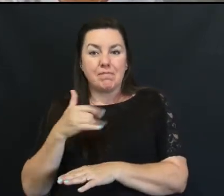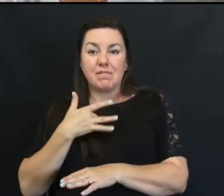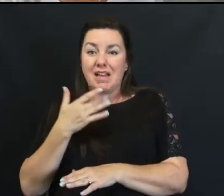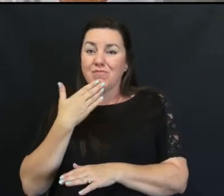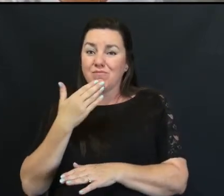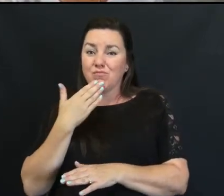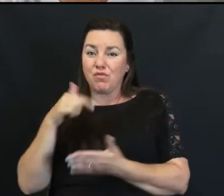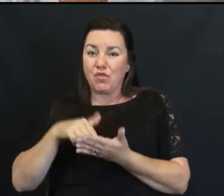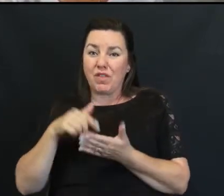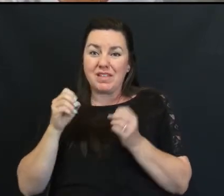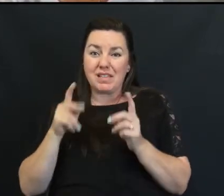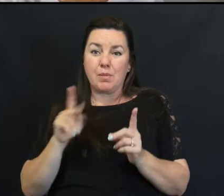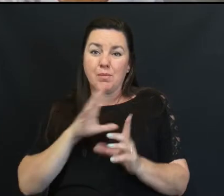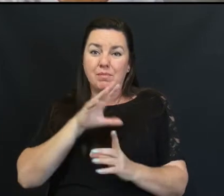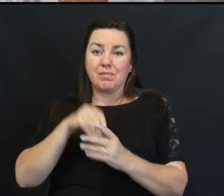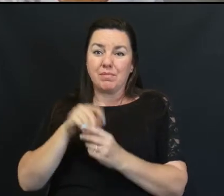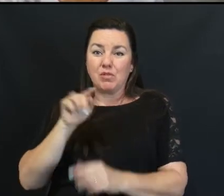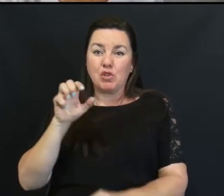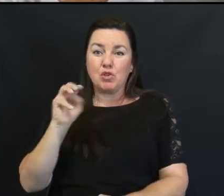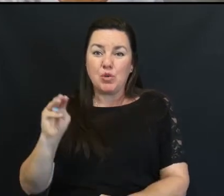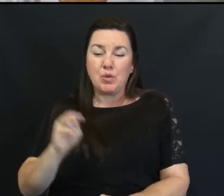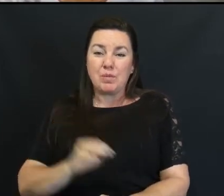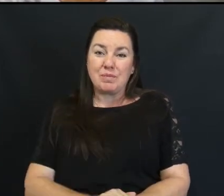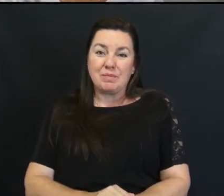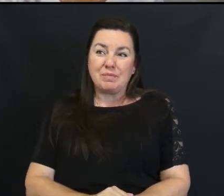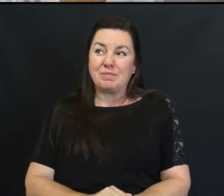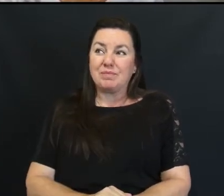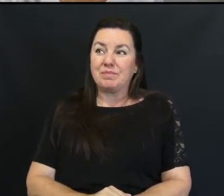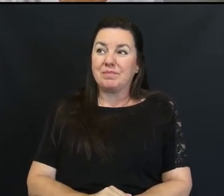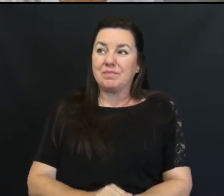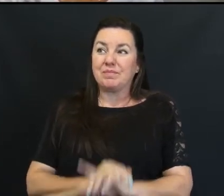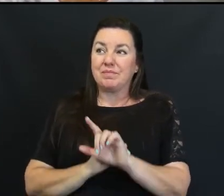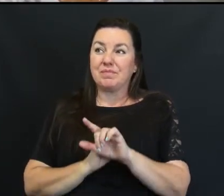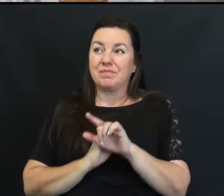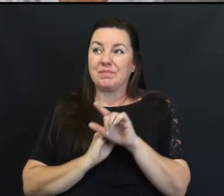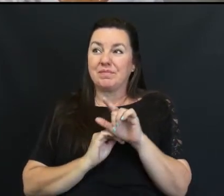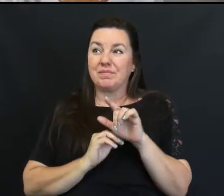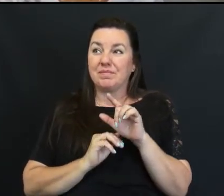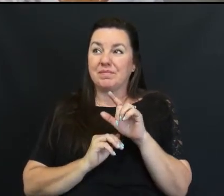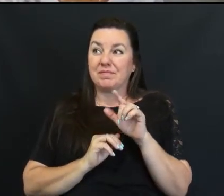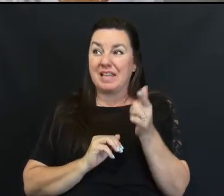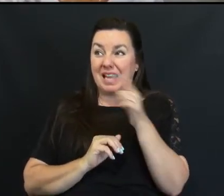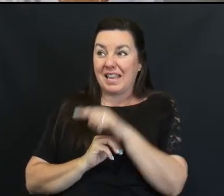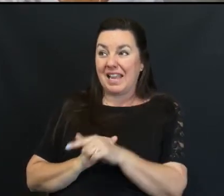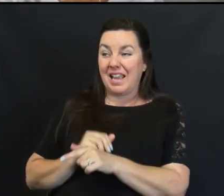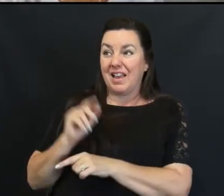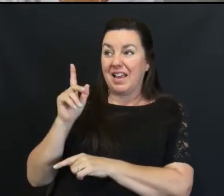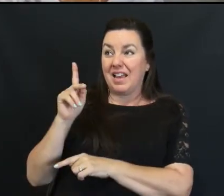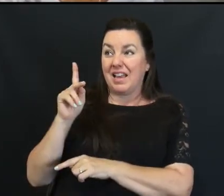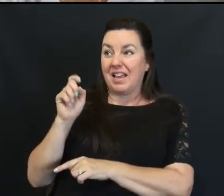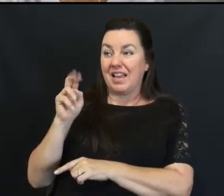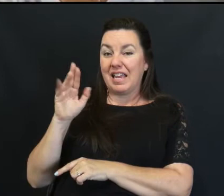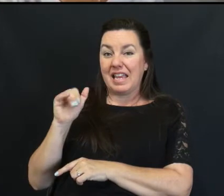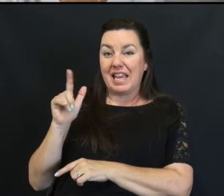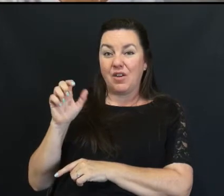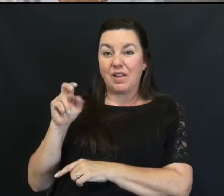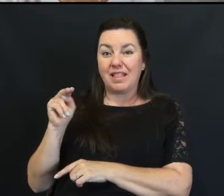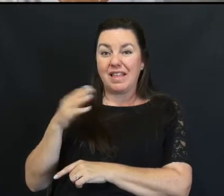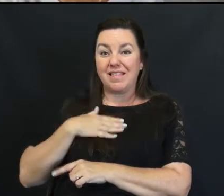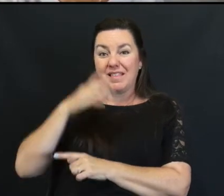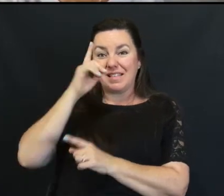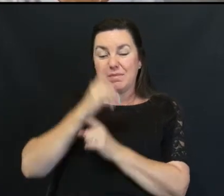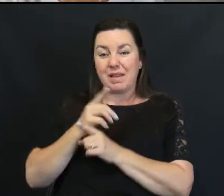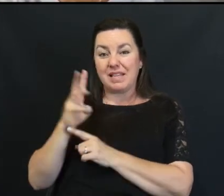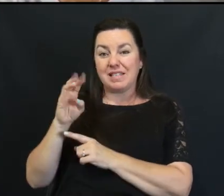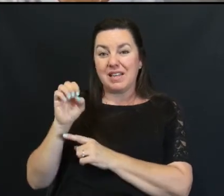Opportunity to be Part of Zoom Carrie Lynn And boys Hello I'm Carrie Lynn Winger This is